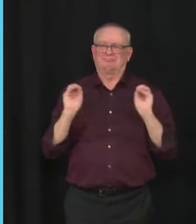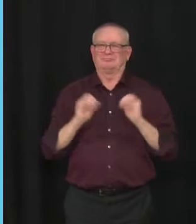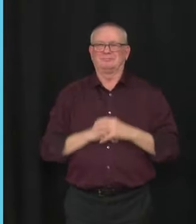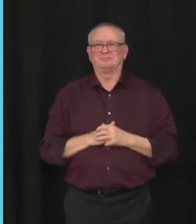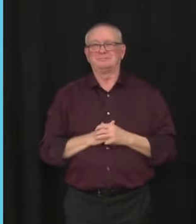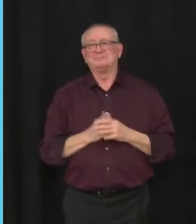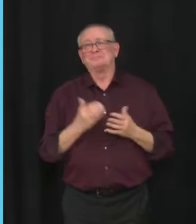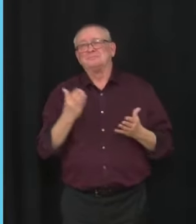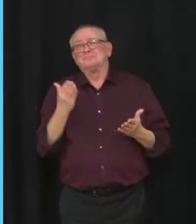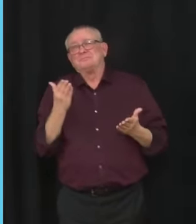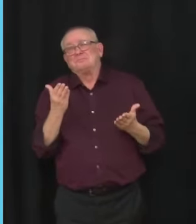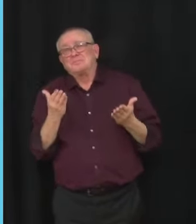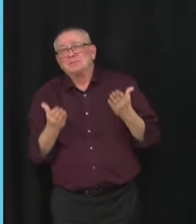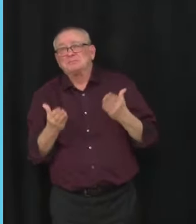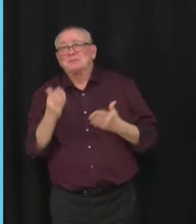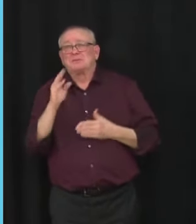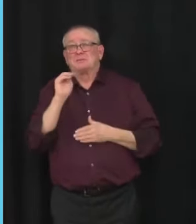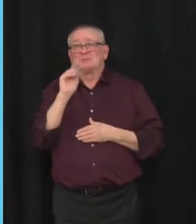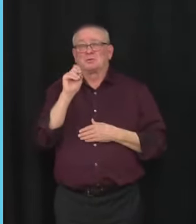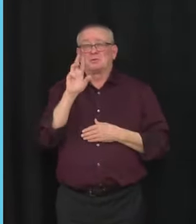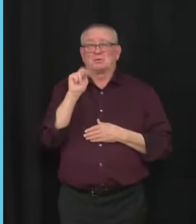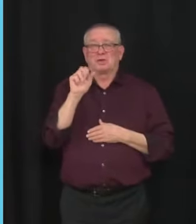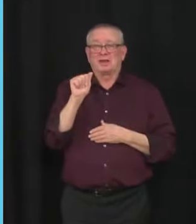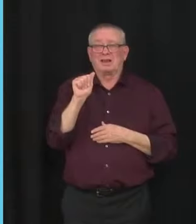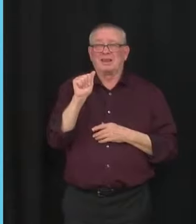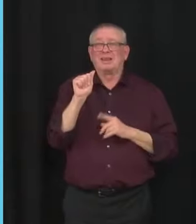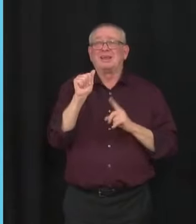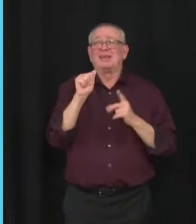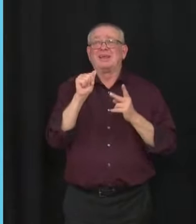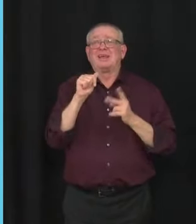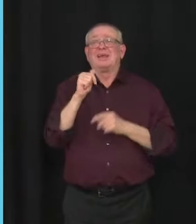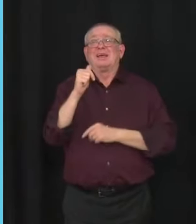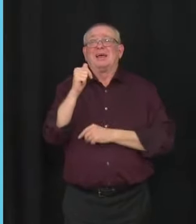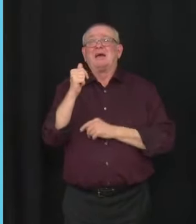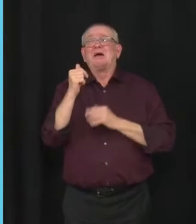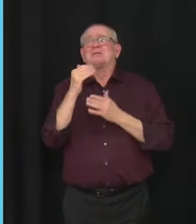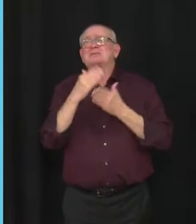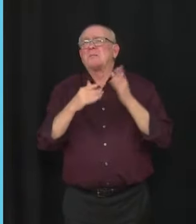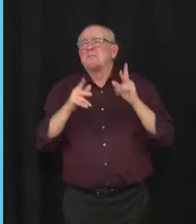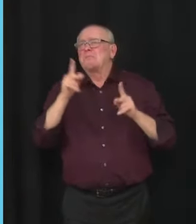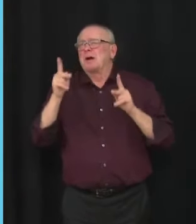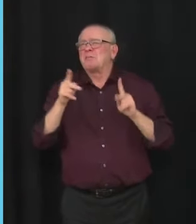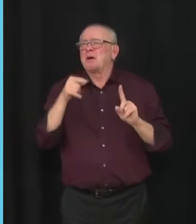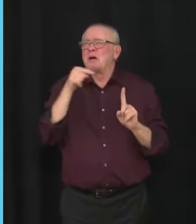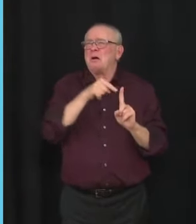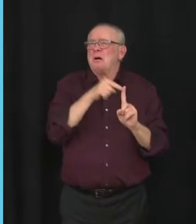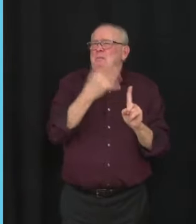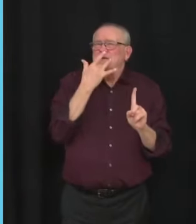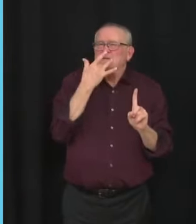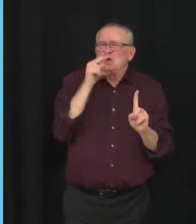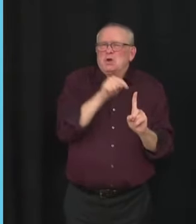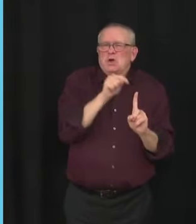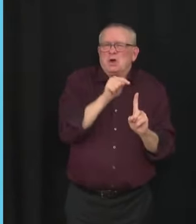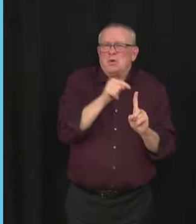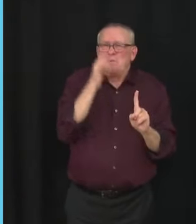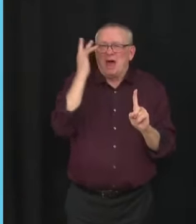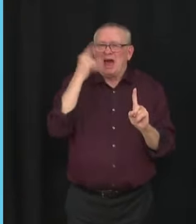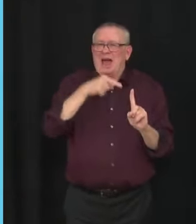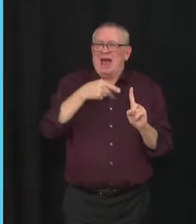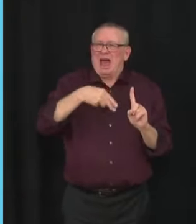to choose Moderna. As our data indicates, it is slightly more effective and this informed choice is still possible.